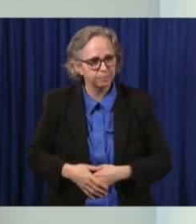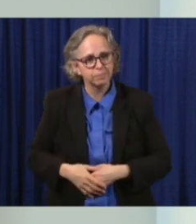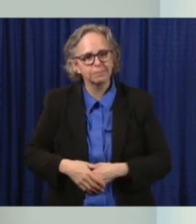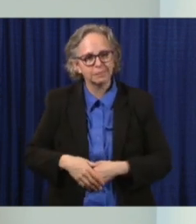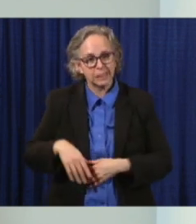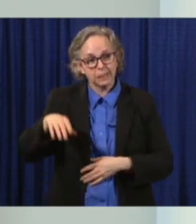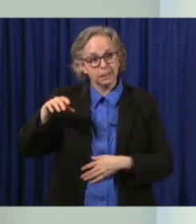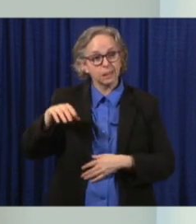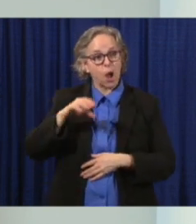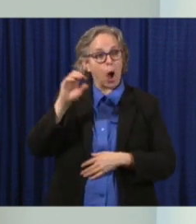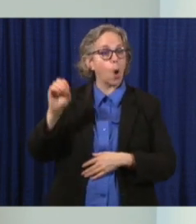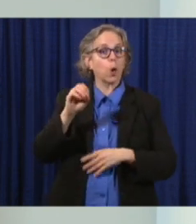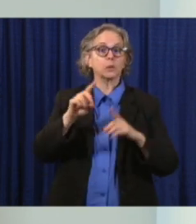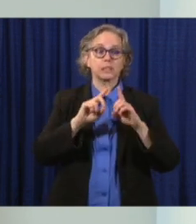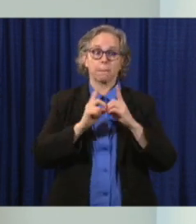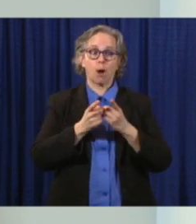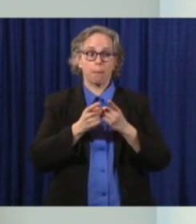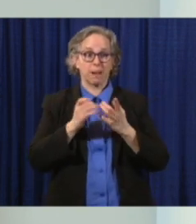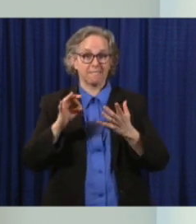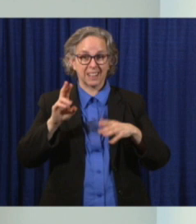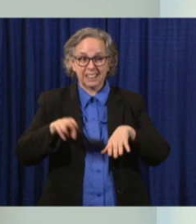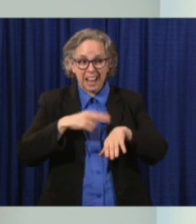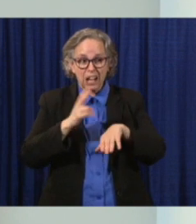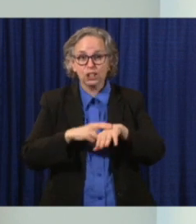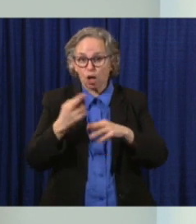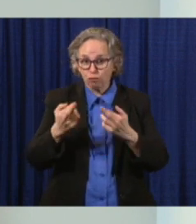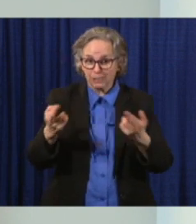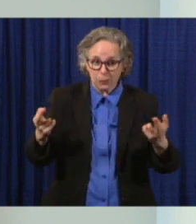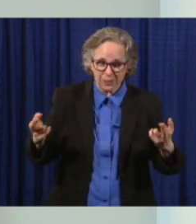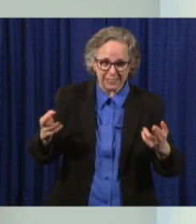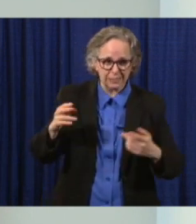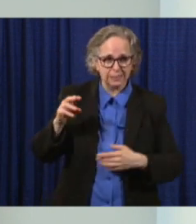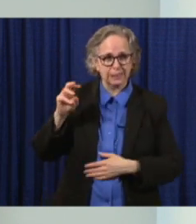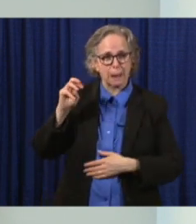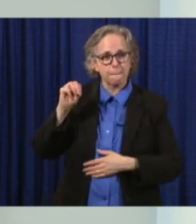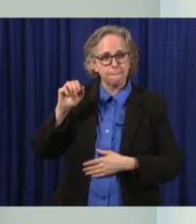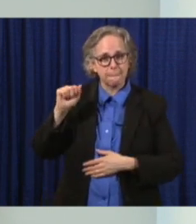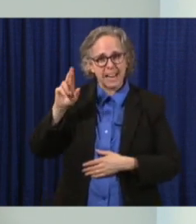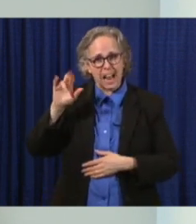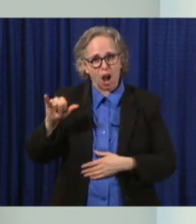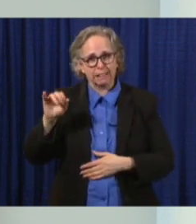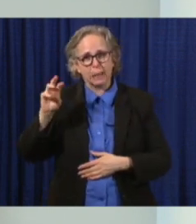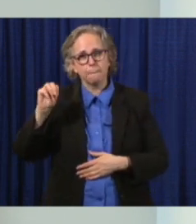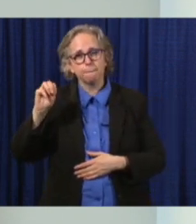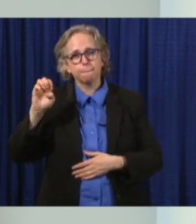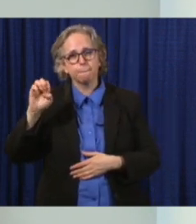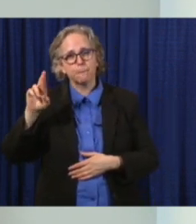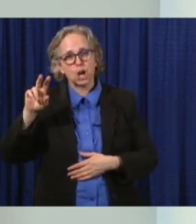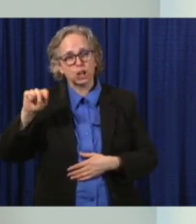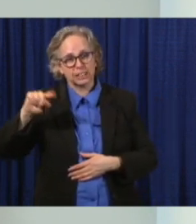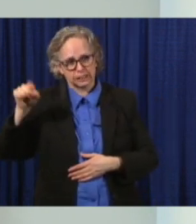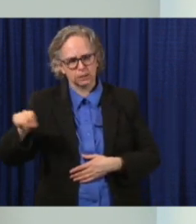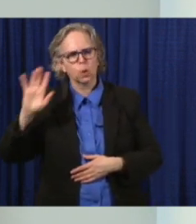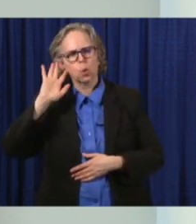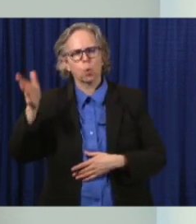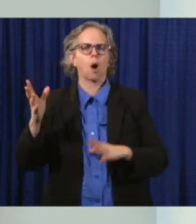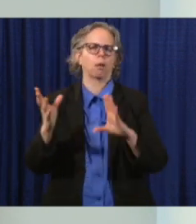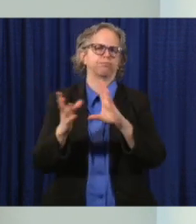of Natural Resources Director, Mary Mertz, also has a number of things that will be happening in our state parks regarding openings and protocols